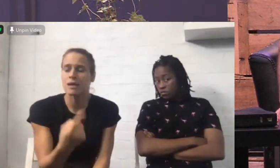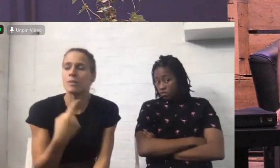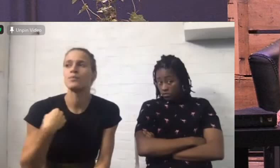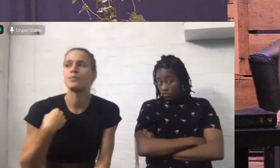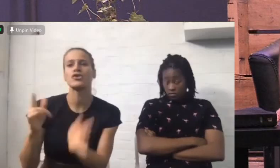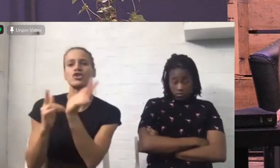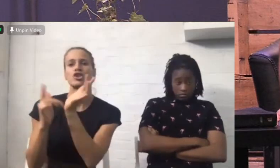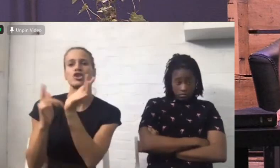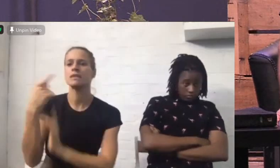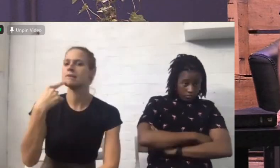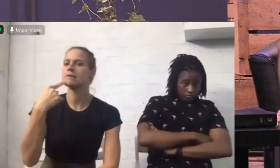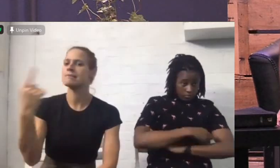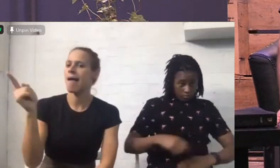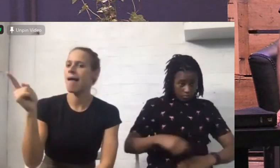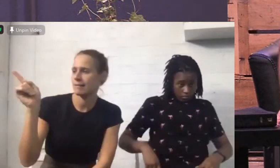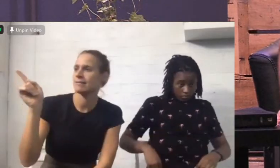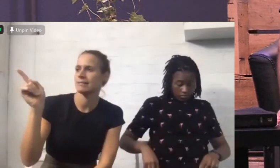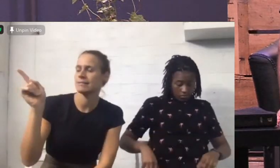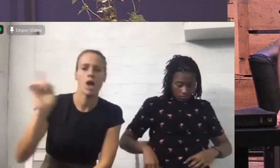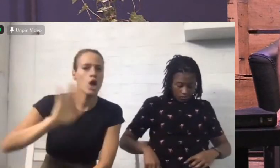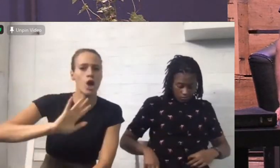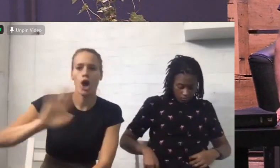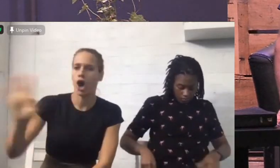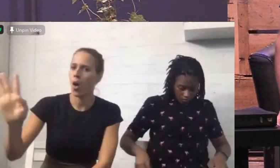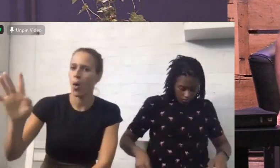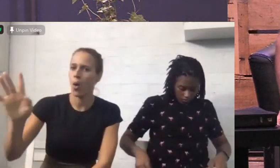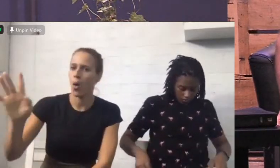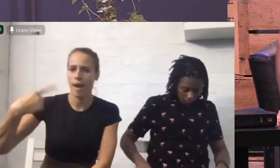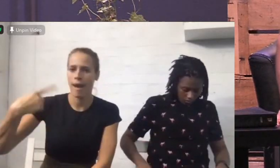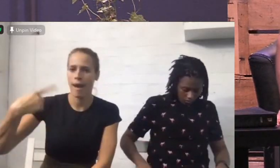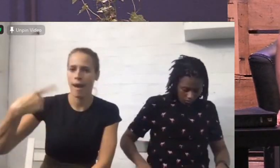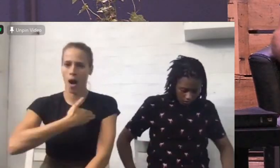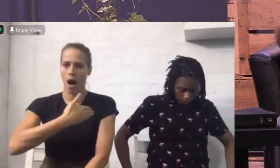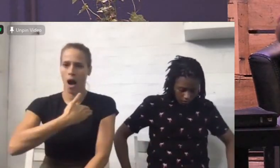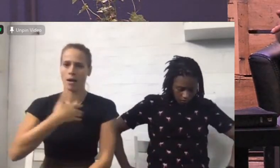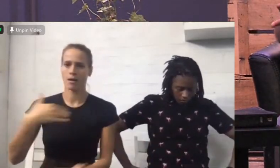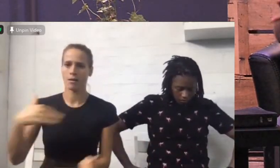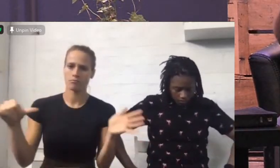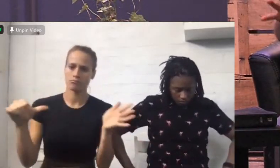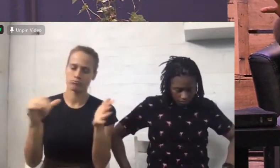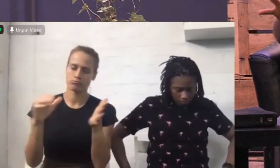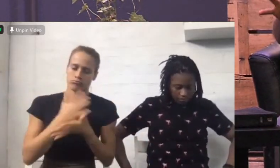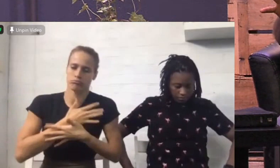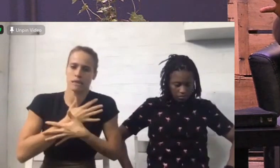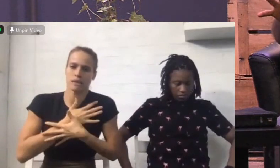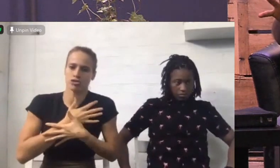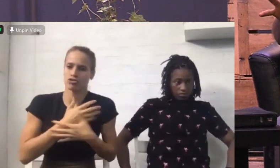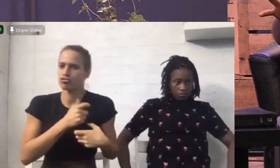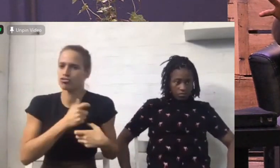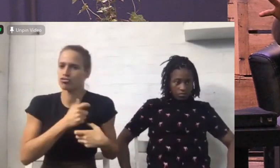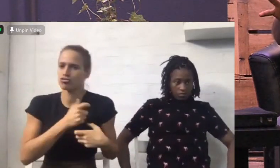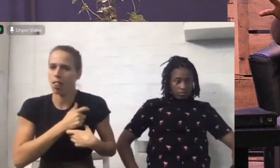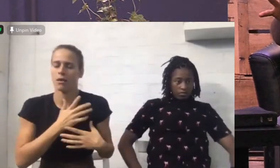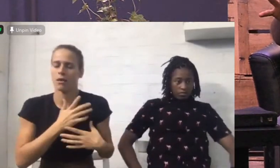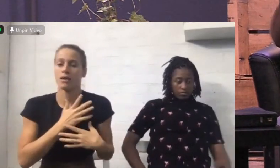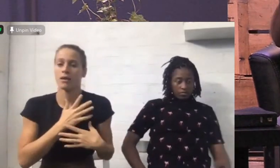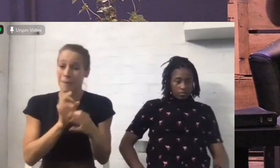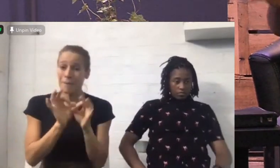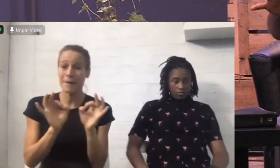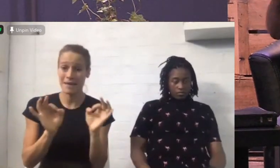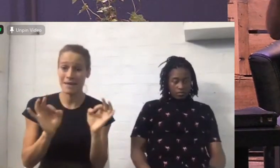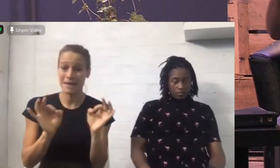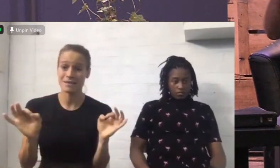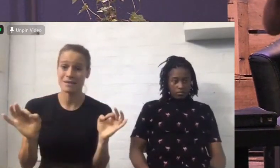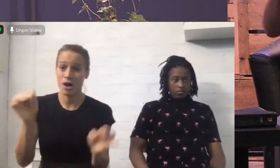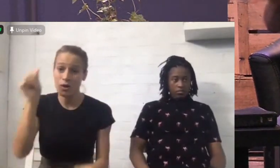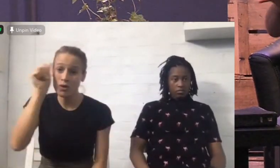not your heart be troubled be at peace be still and know that I'm God shalom